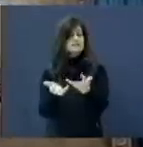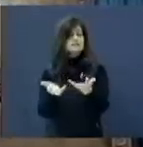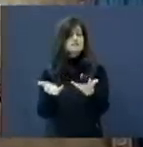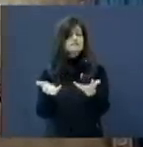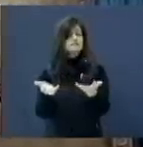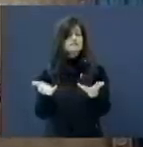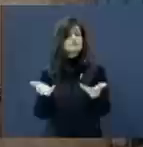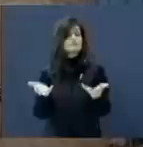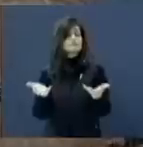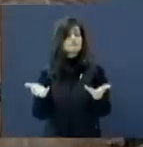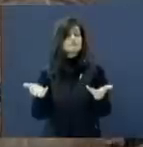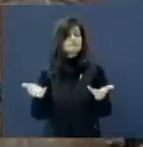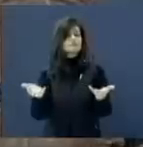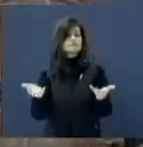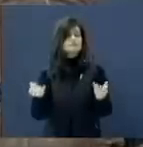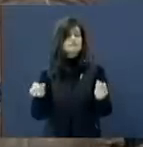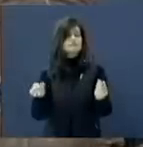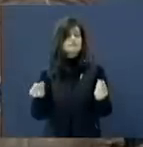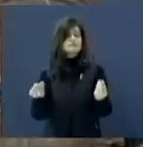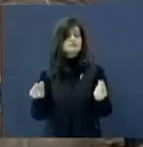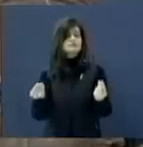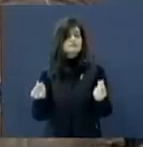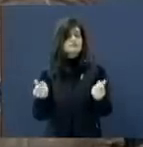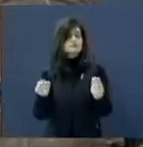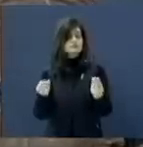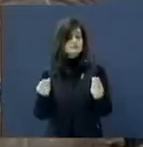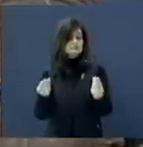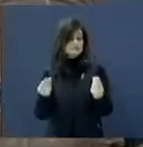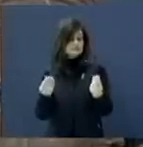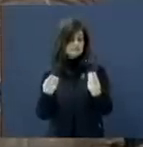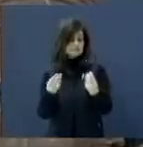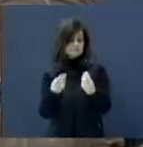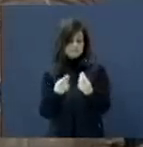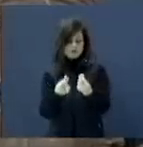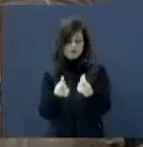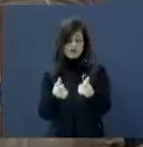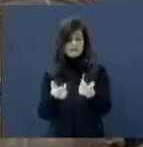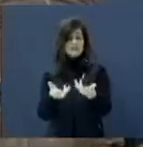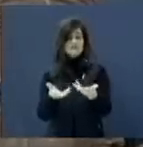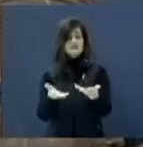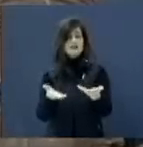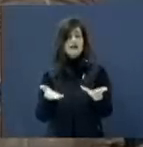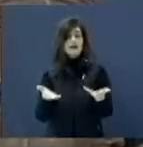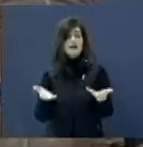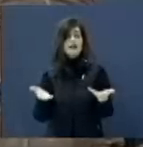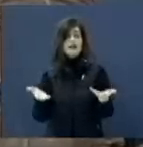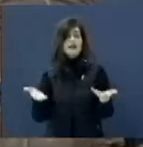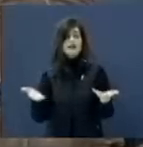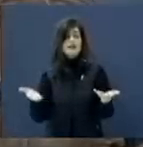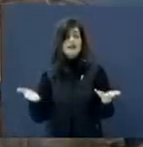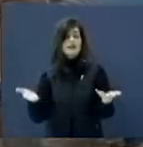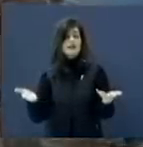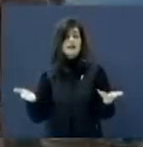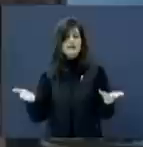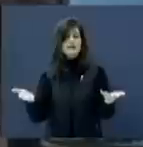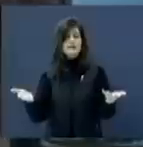Just like they were only Grains of sand